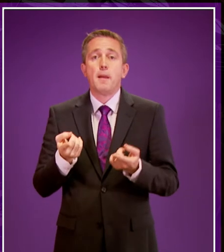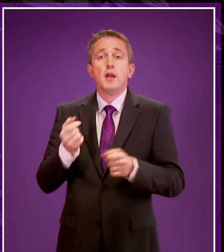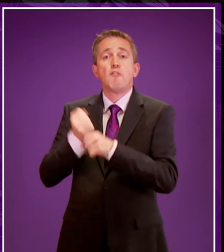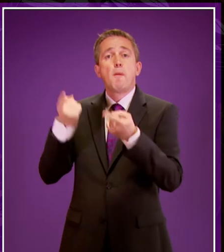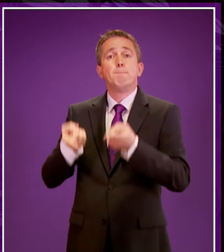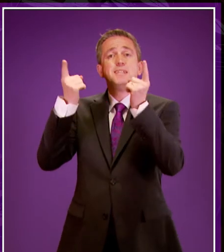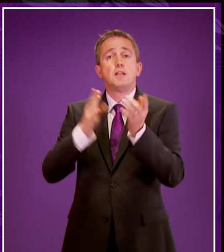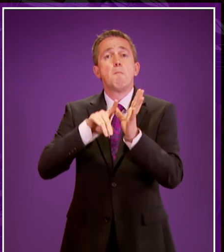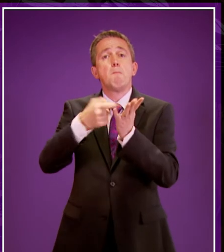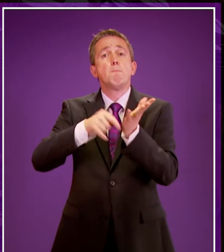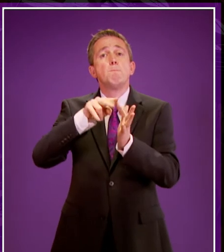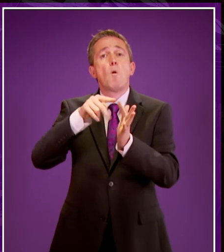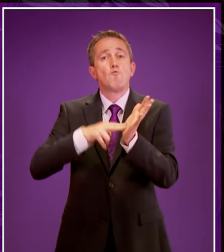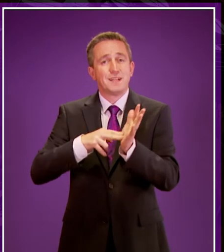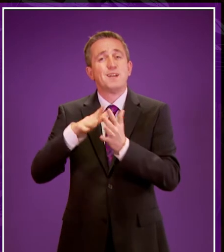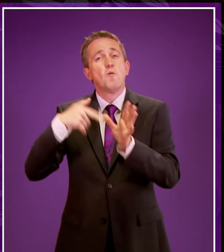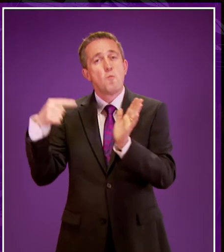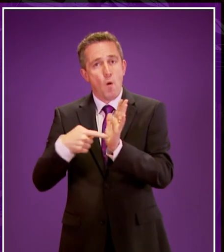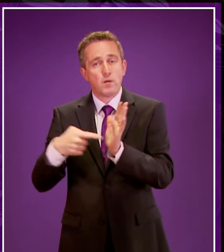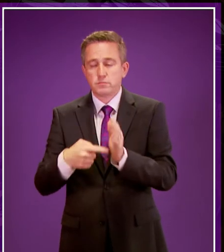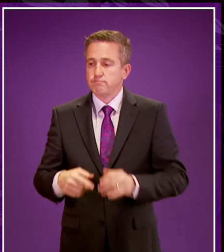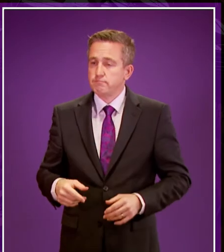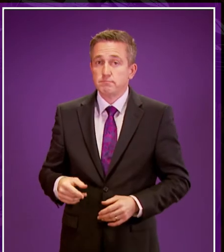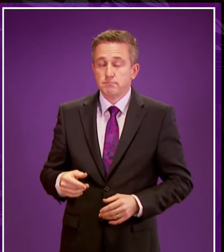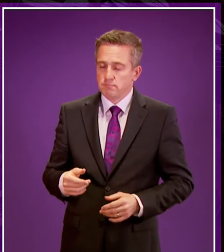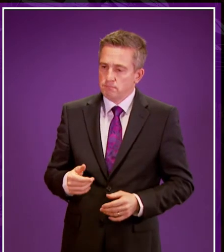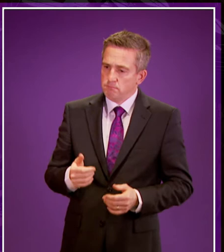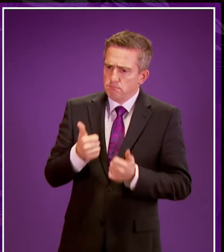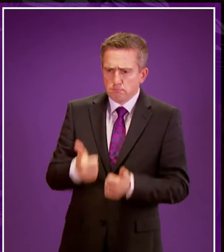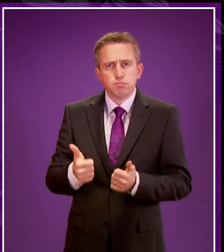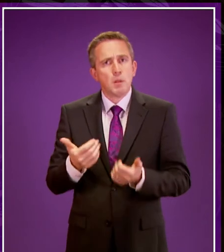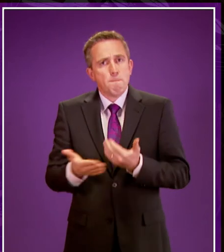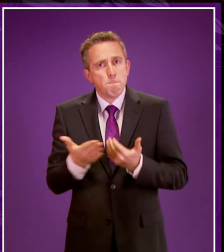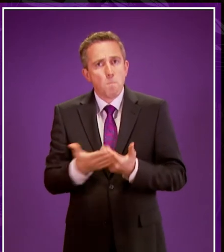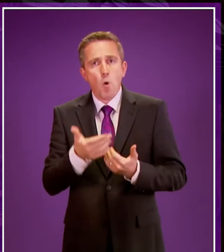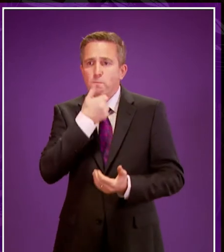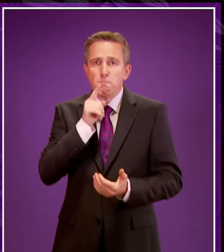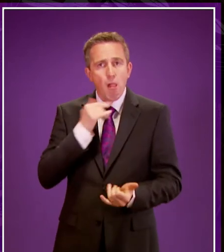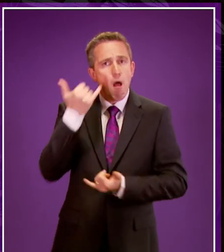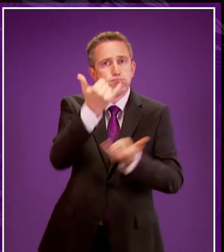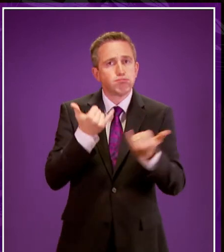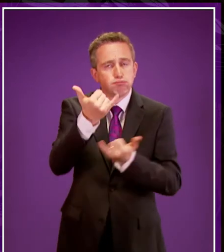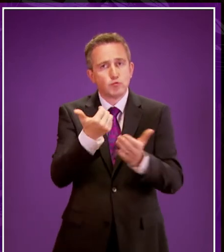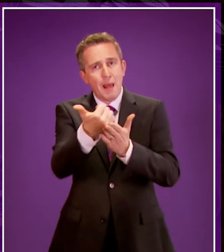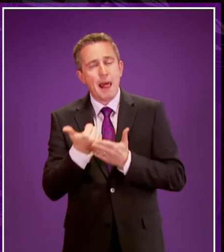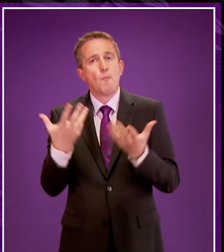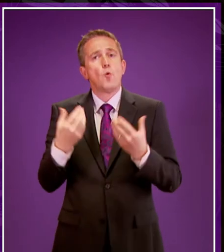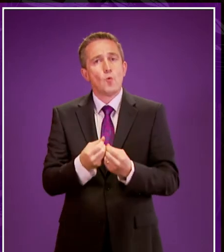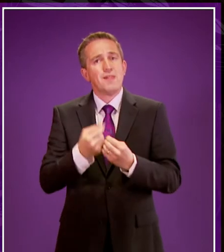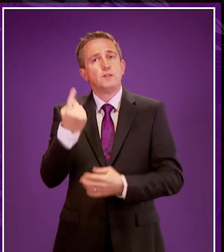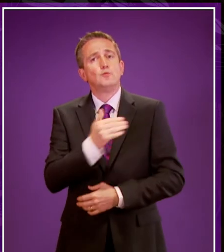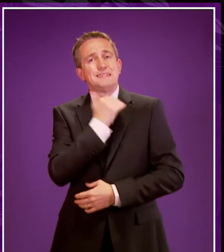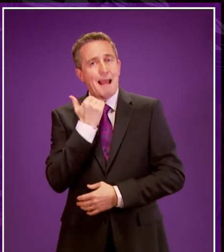Thank you, Mr. President, we welcome an increase in young people seeking help with suicidal thoughts. It illustrates that the stigma and